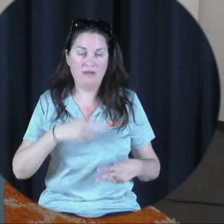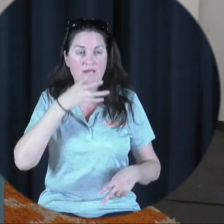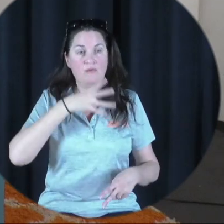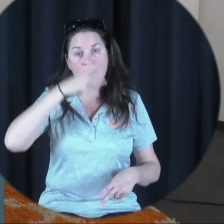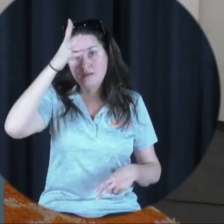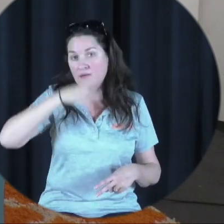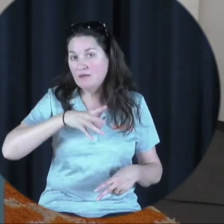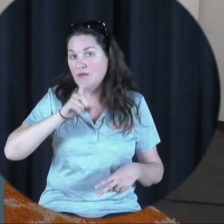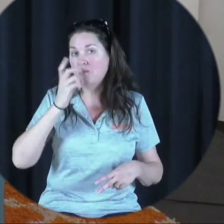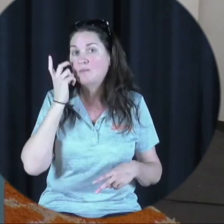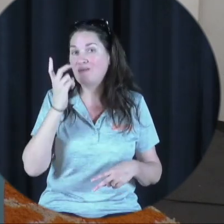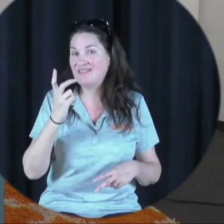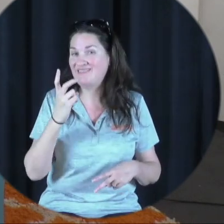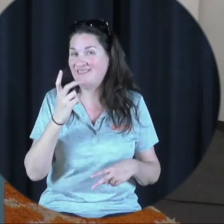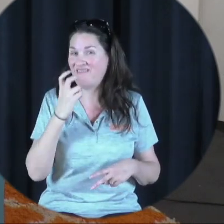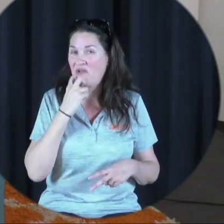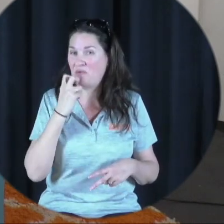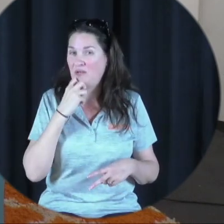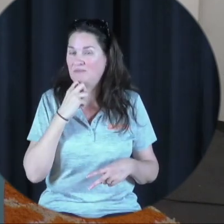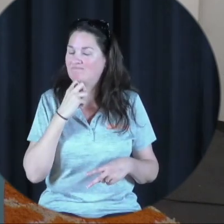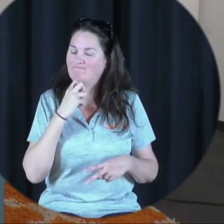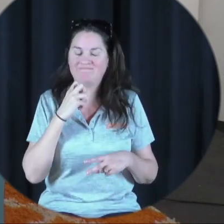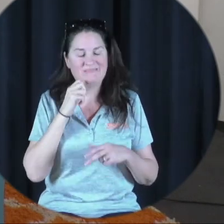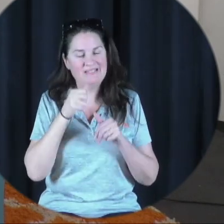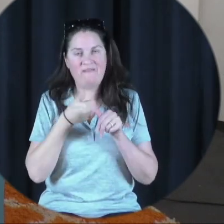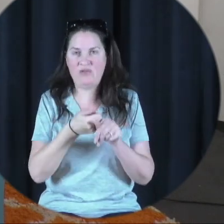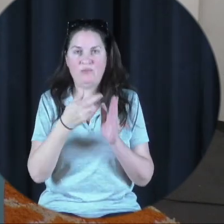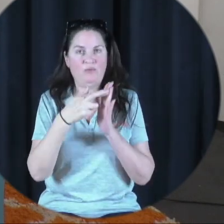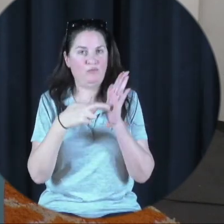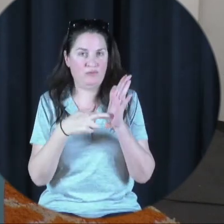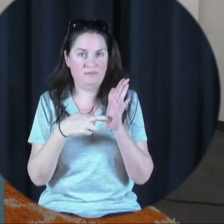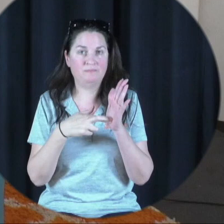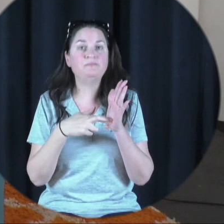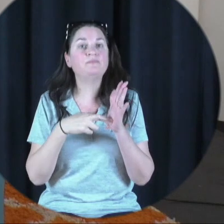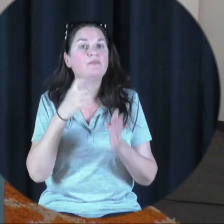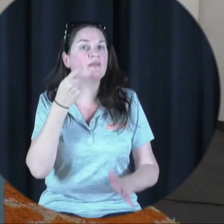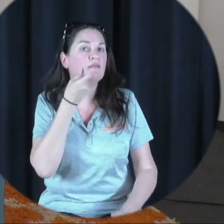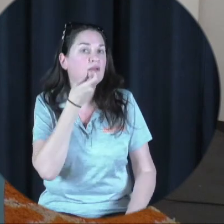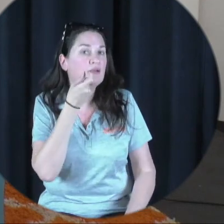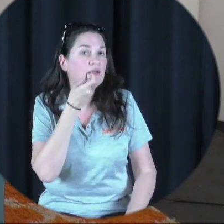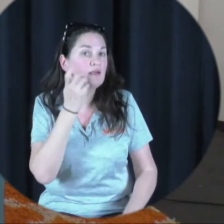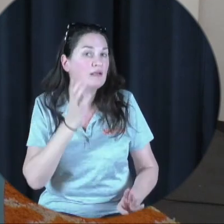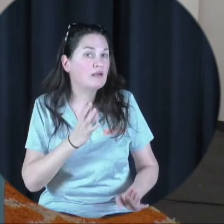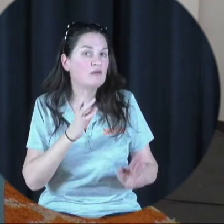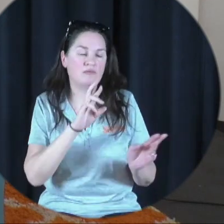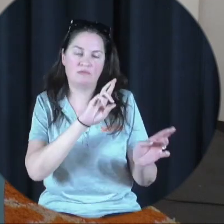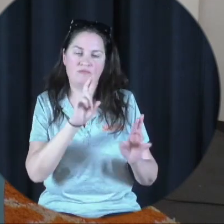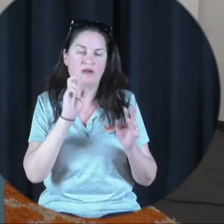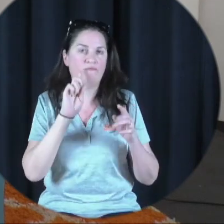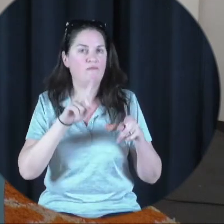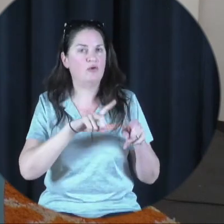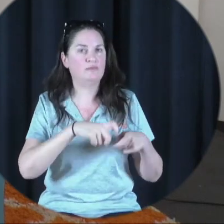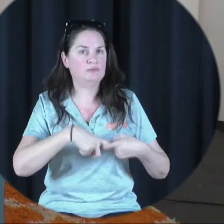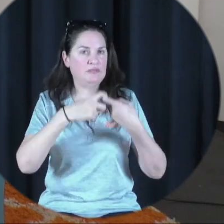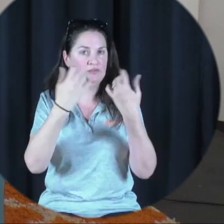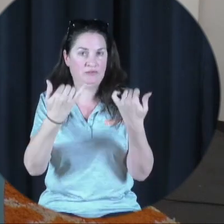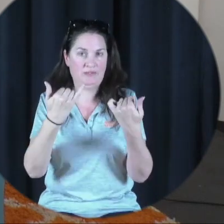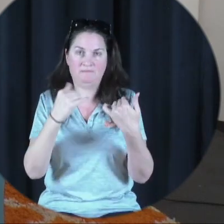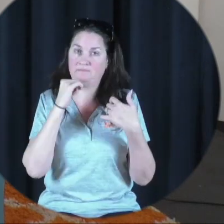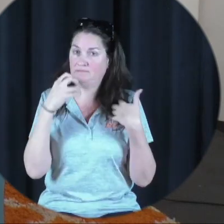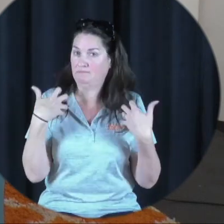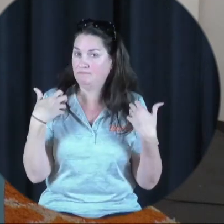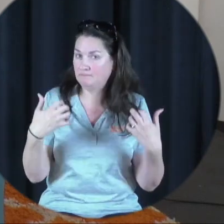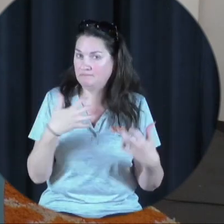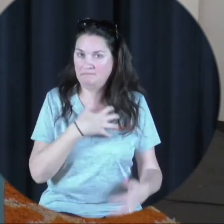undergarments, you're out of dress code. Finally, if you're a vapor, prepare for your suspension now. It's